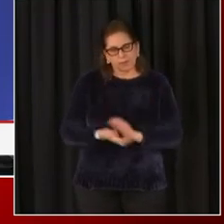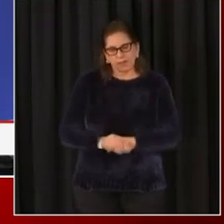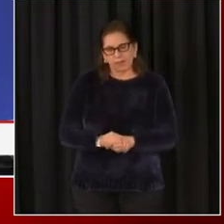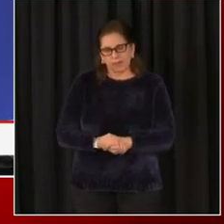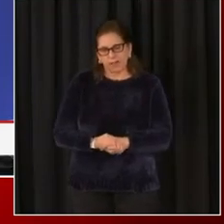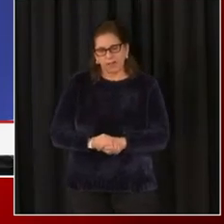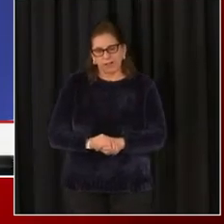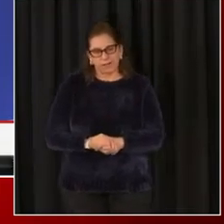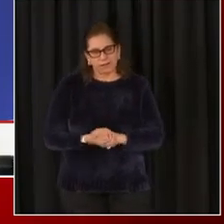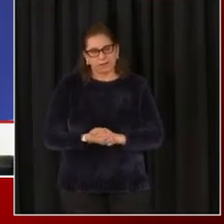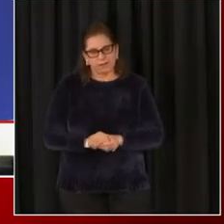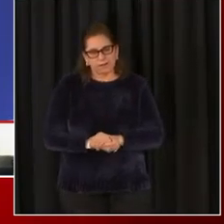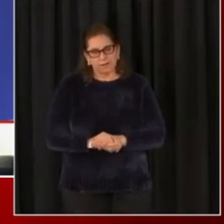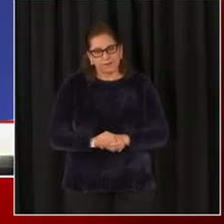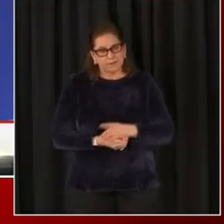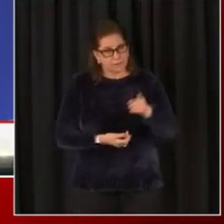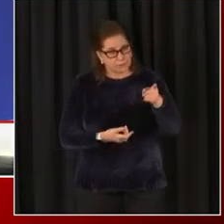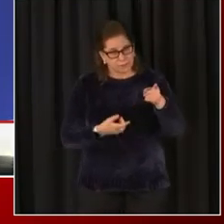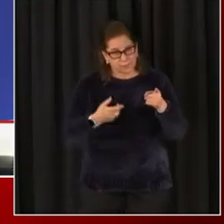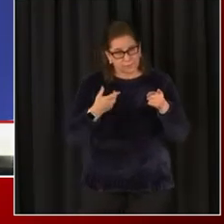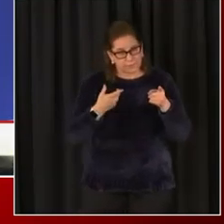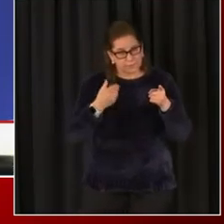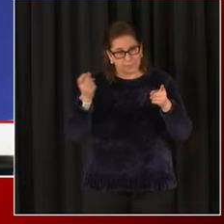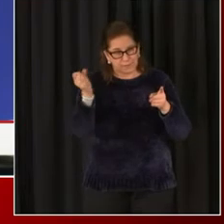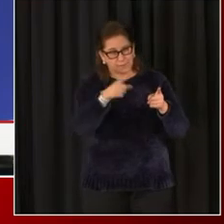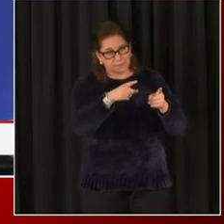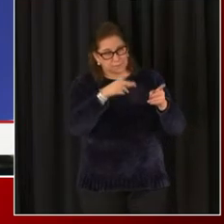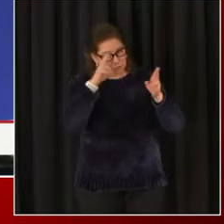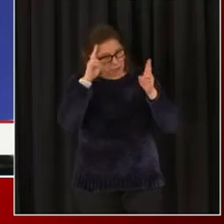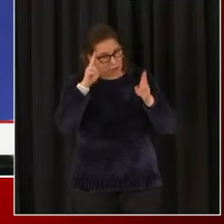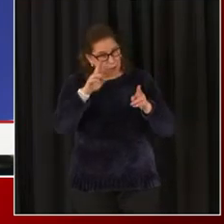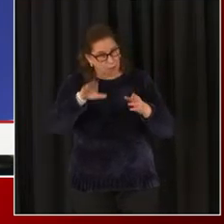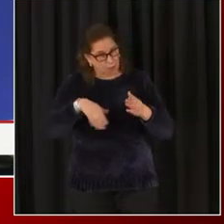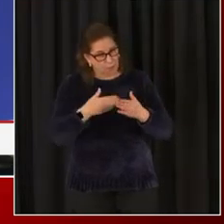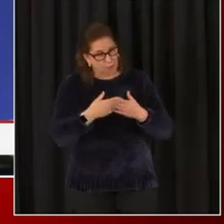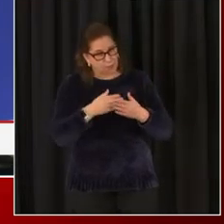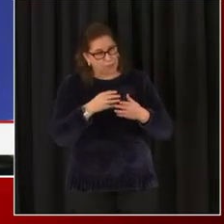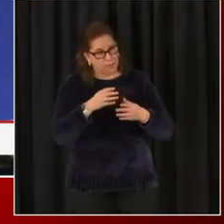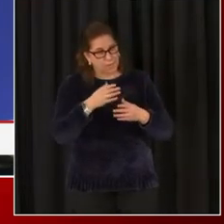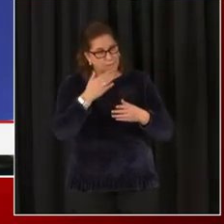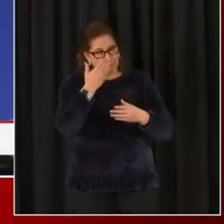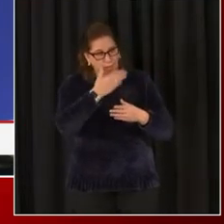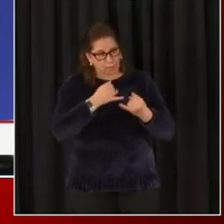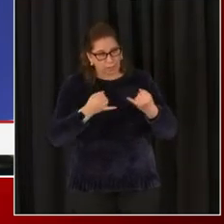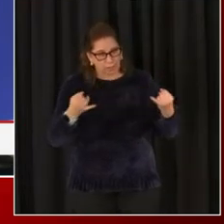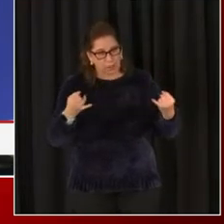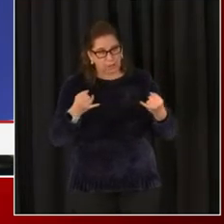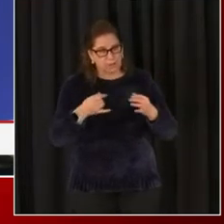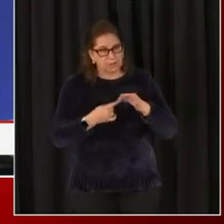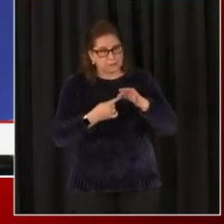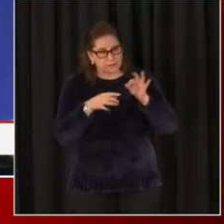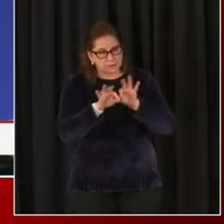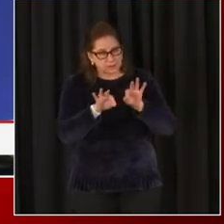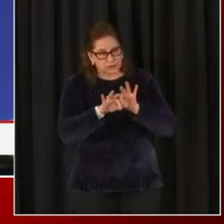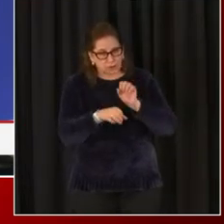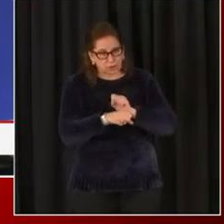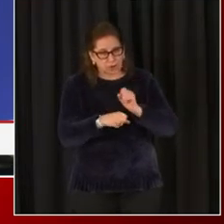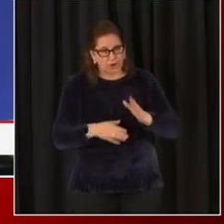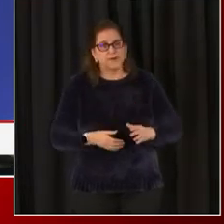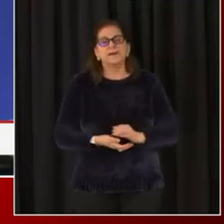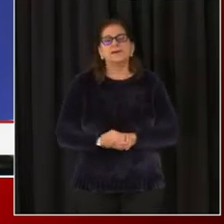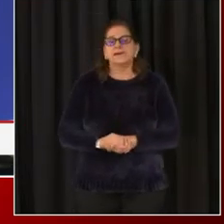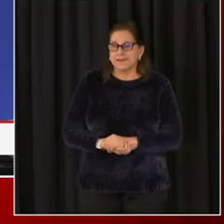And you were there as the mayor said to honor all the healthcare workers. That is correct. And, and the response to that, I think has been,